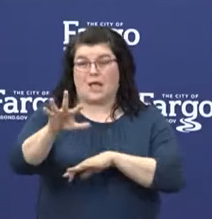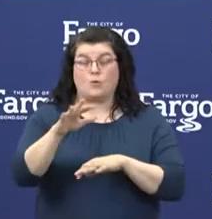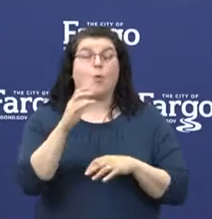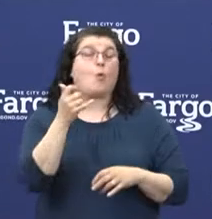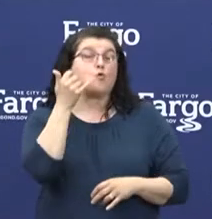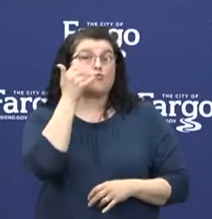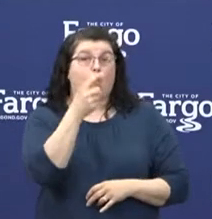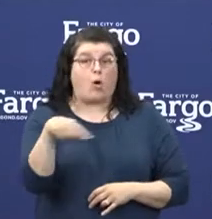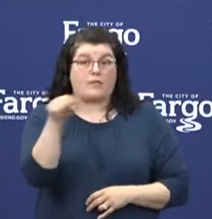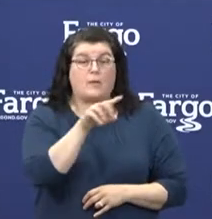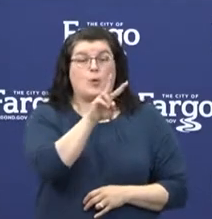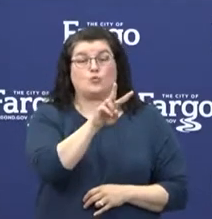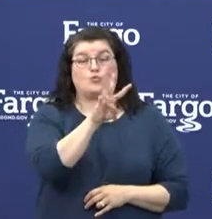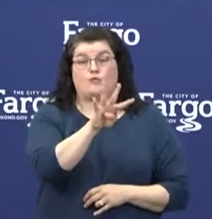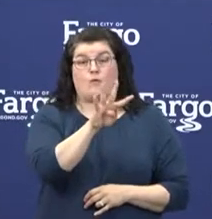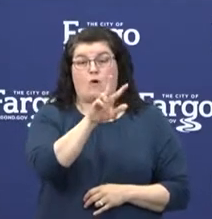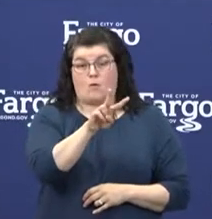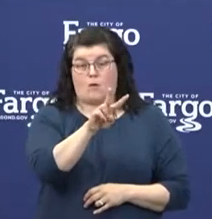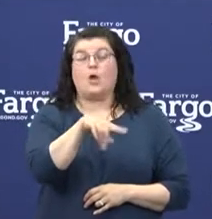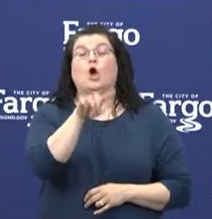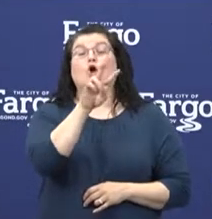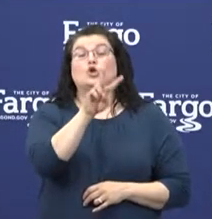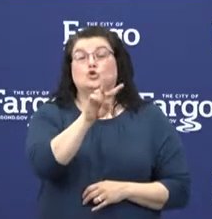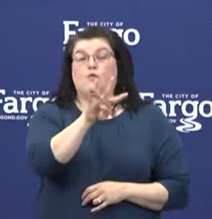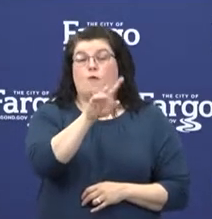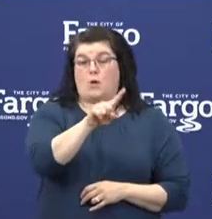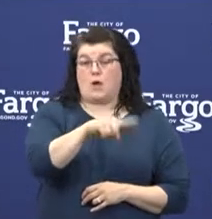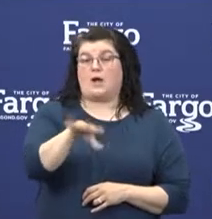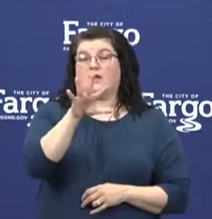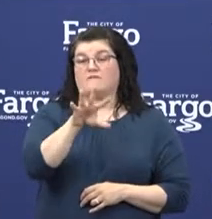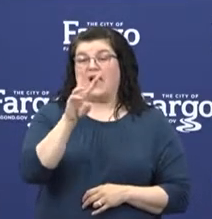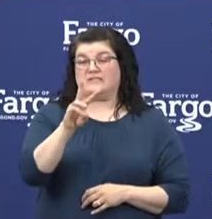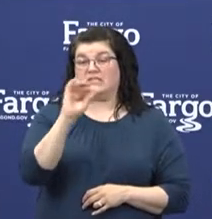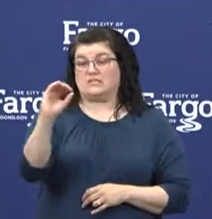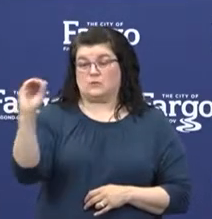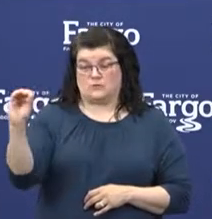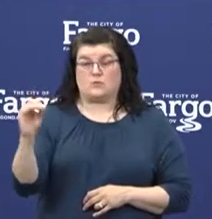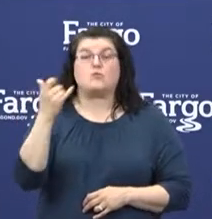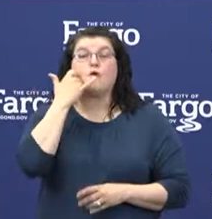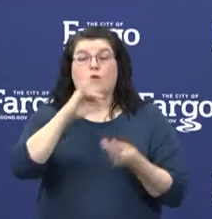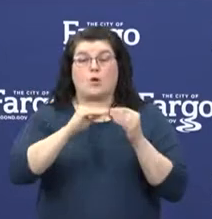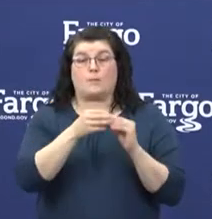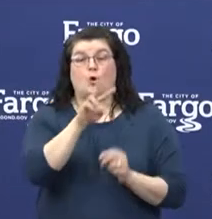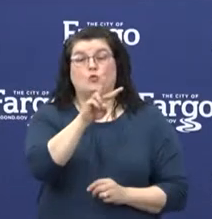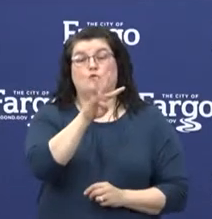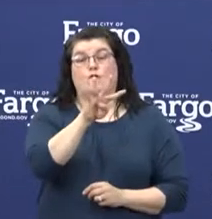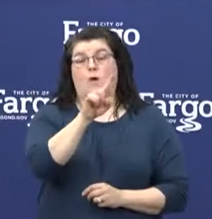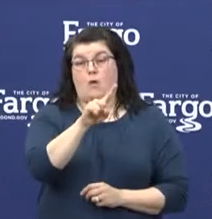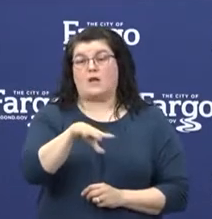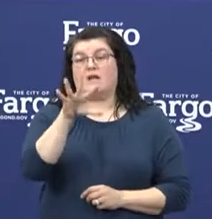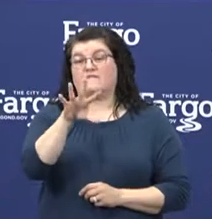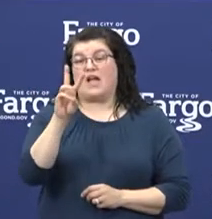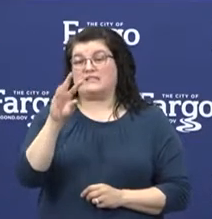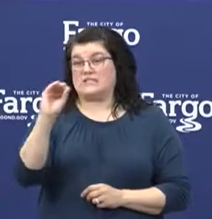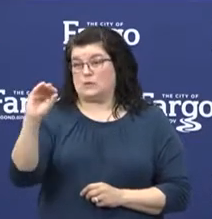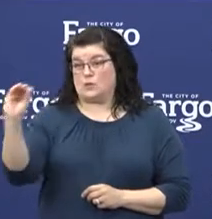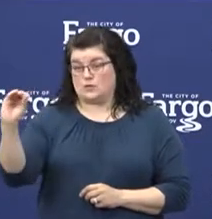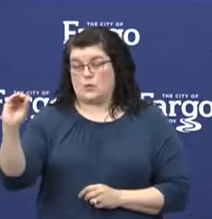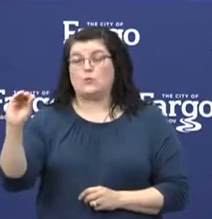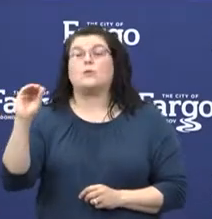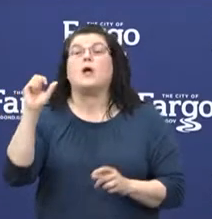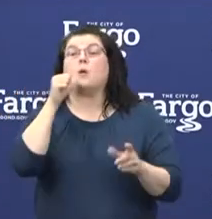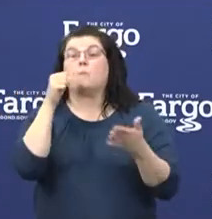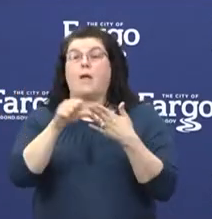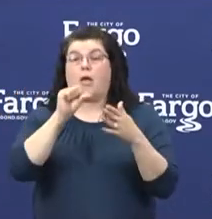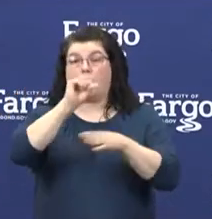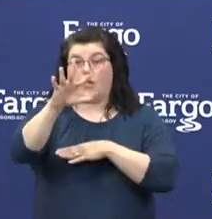Again, 241-5600. Again, 241-5600. And we'll mail you an application for the June